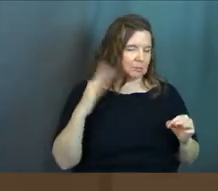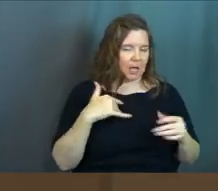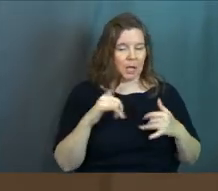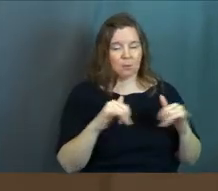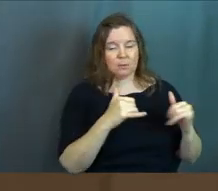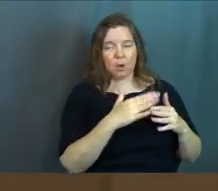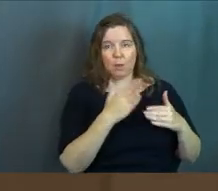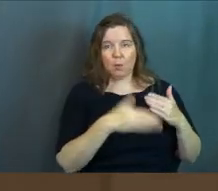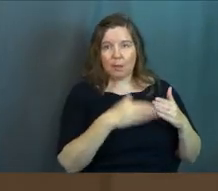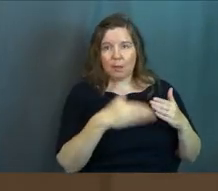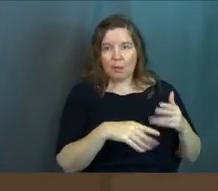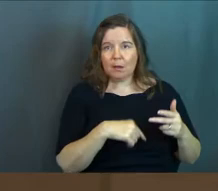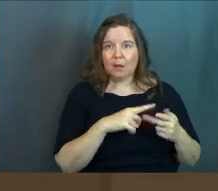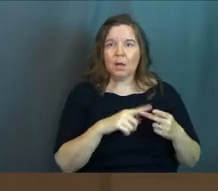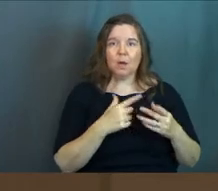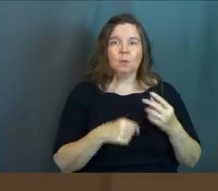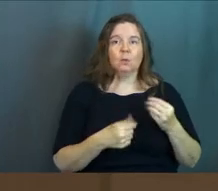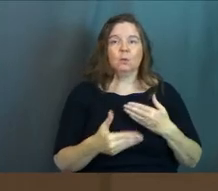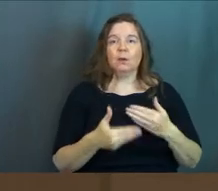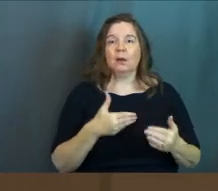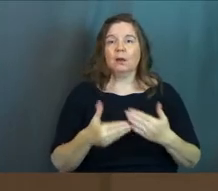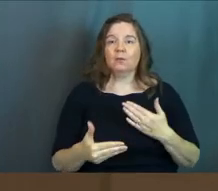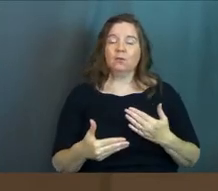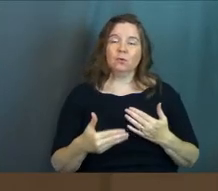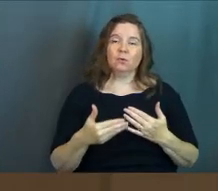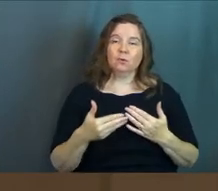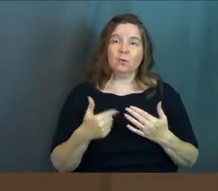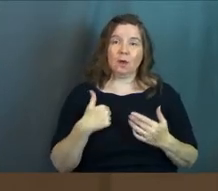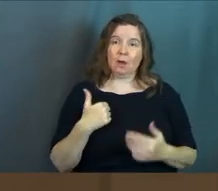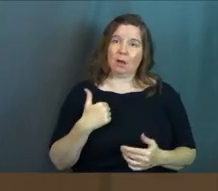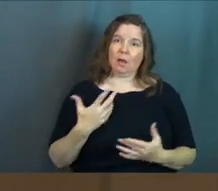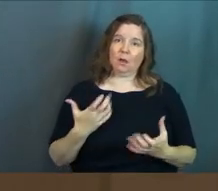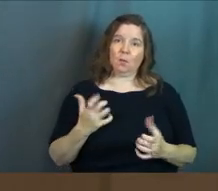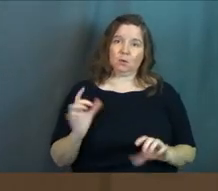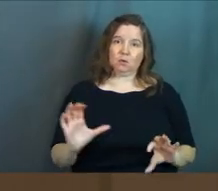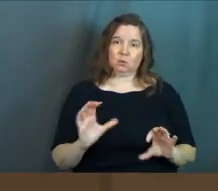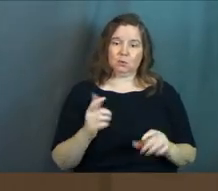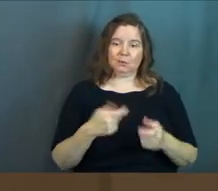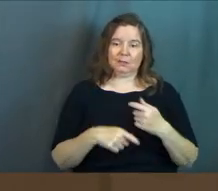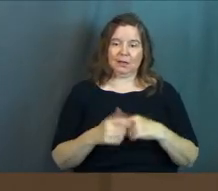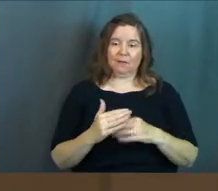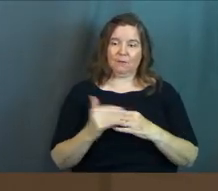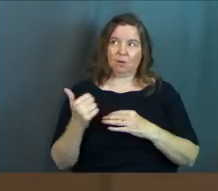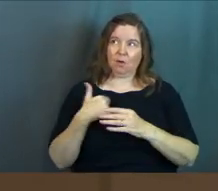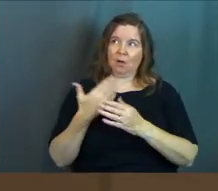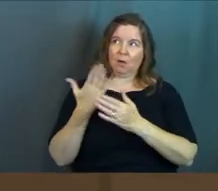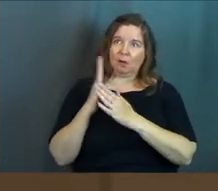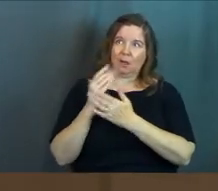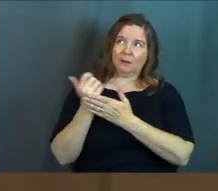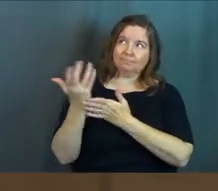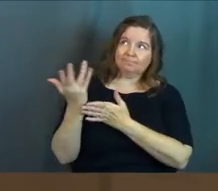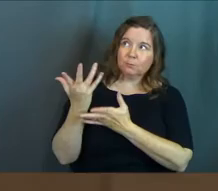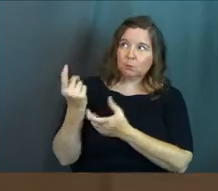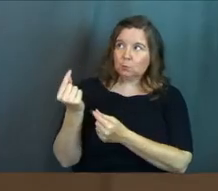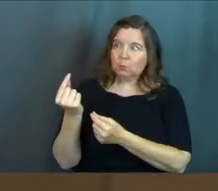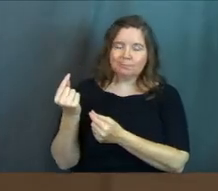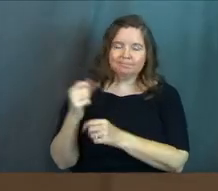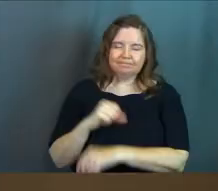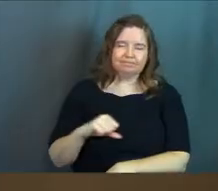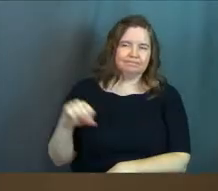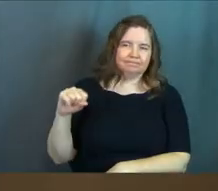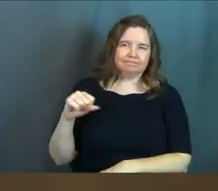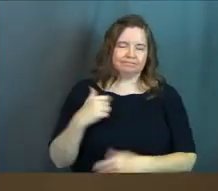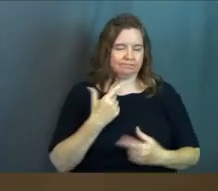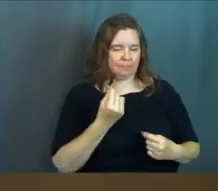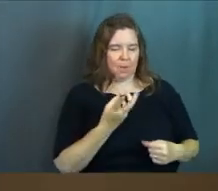partying on the weekends. I was doing whatever, um, I wanted to do instead of like calling on God and asking him what he wanted me to do.